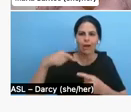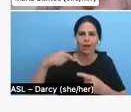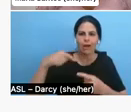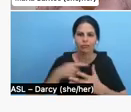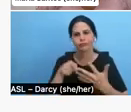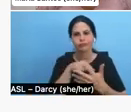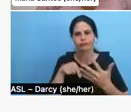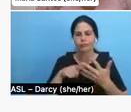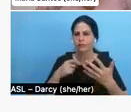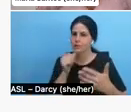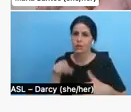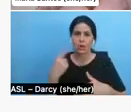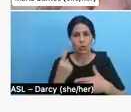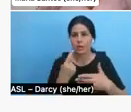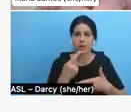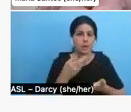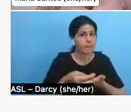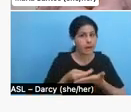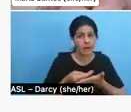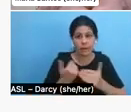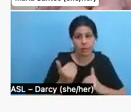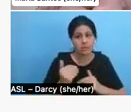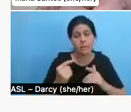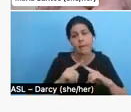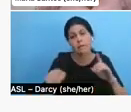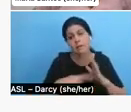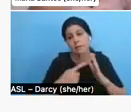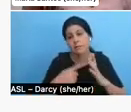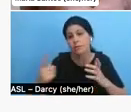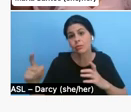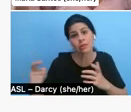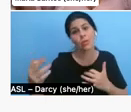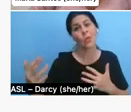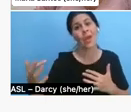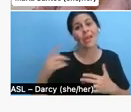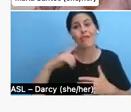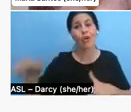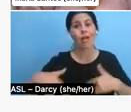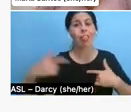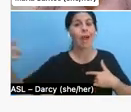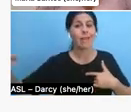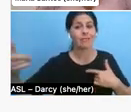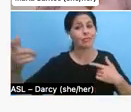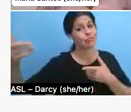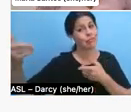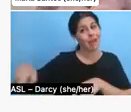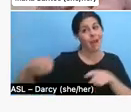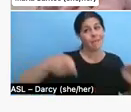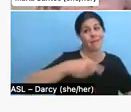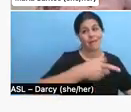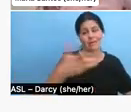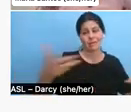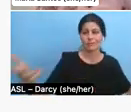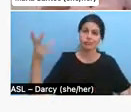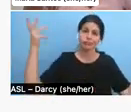budget. Sometimes you're just waiting for life or events to happen to your participants, or maybe